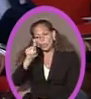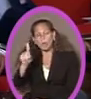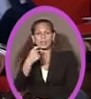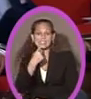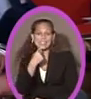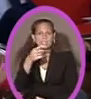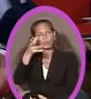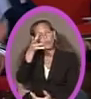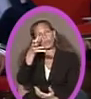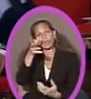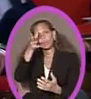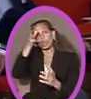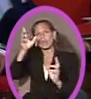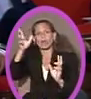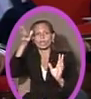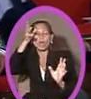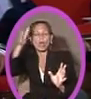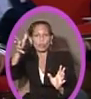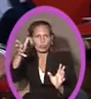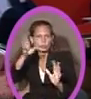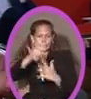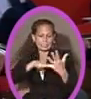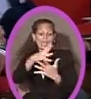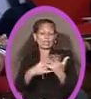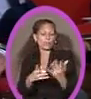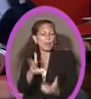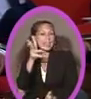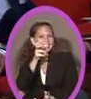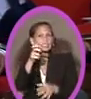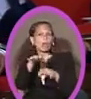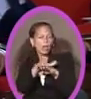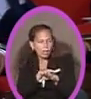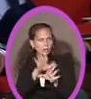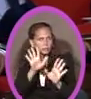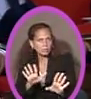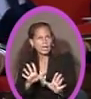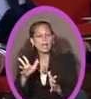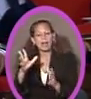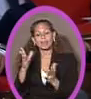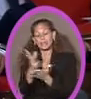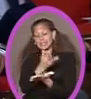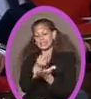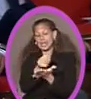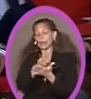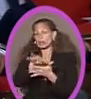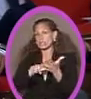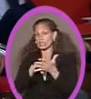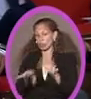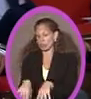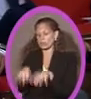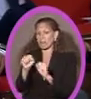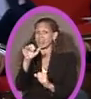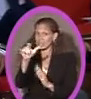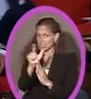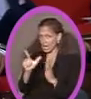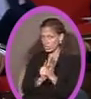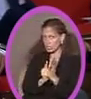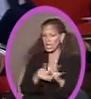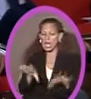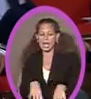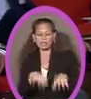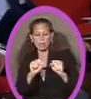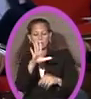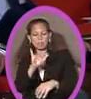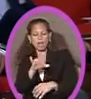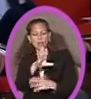grandfathered salary schedule, listen carefully, please, slowly, means the salary schedule adopted, this is the legislature, adopted